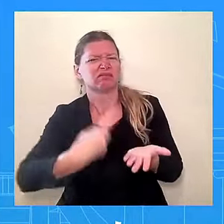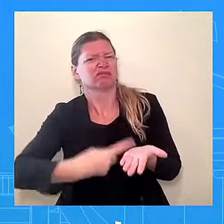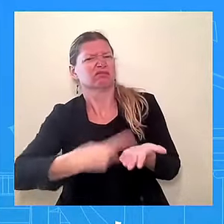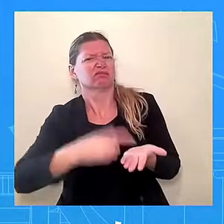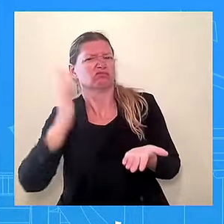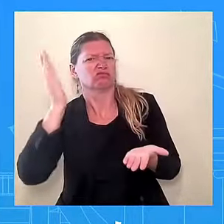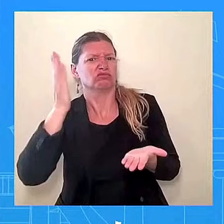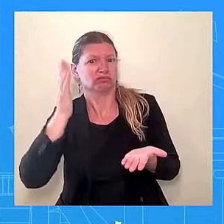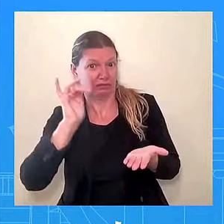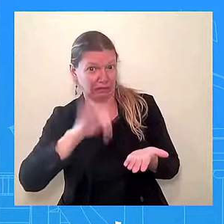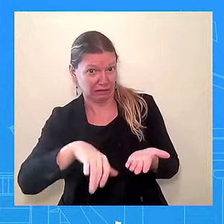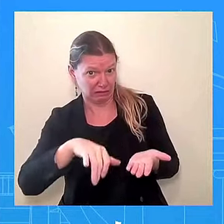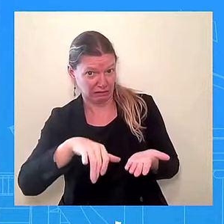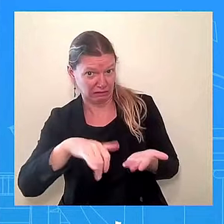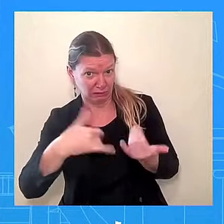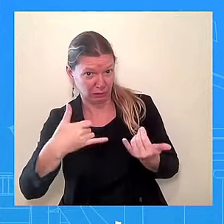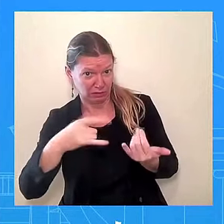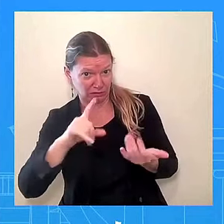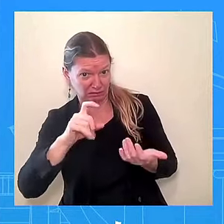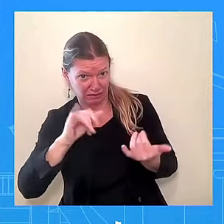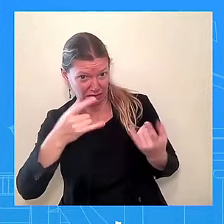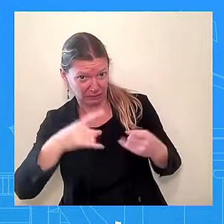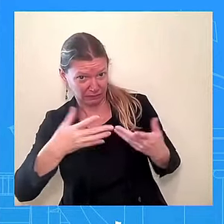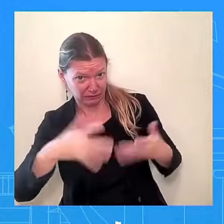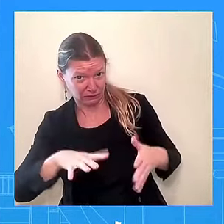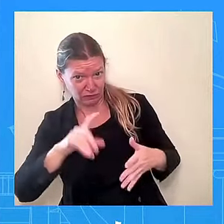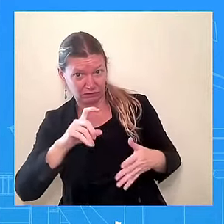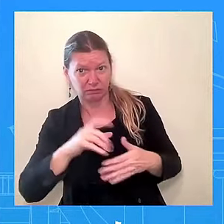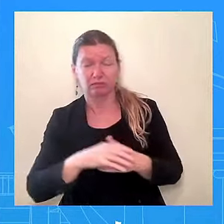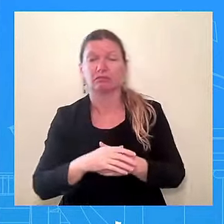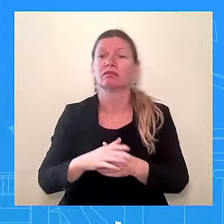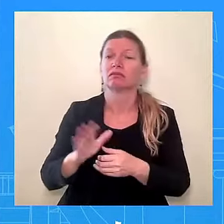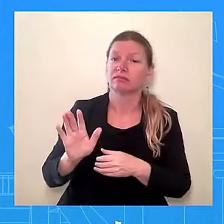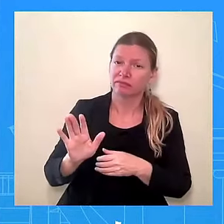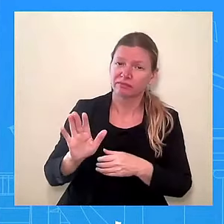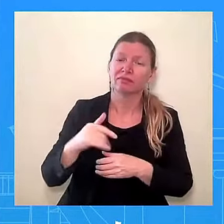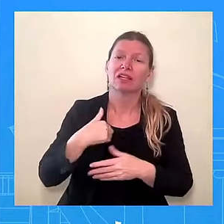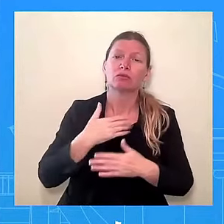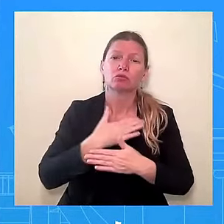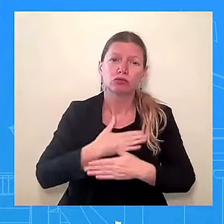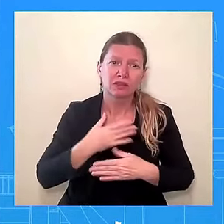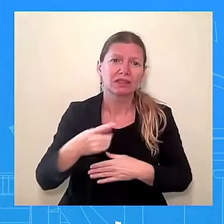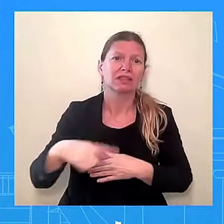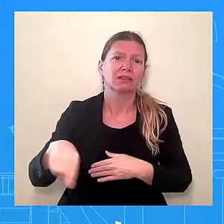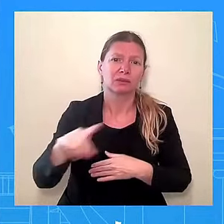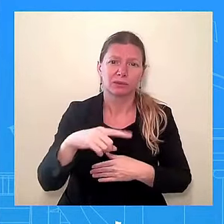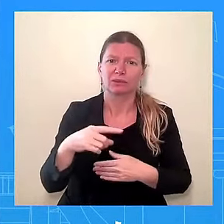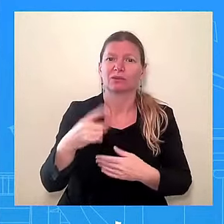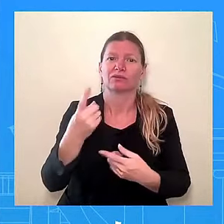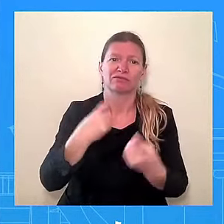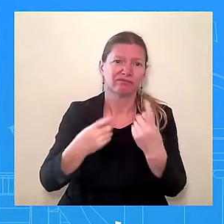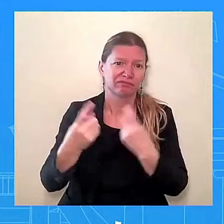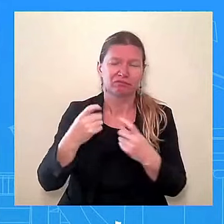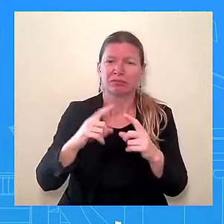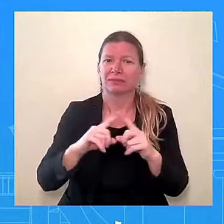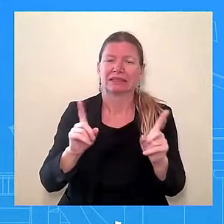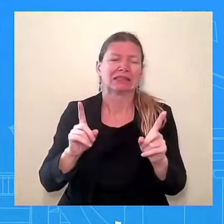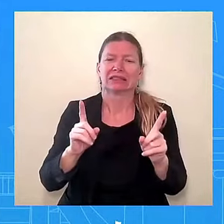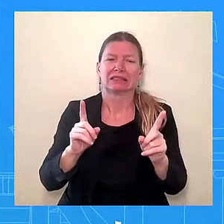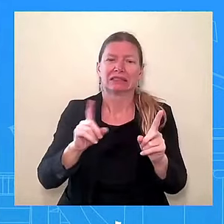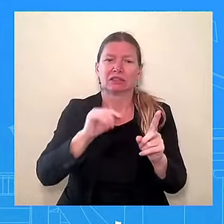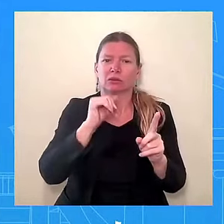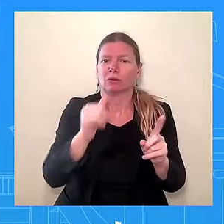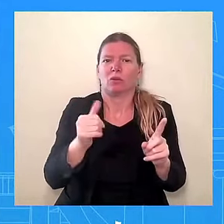all trying. I really do not have more to add to what the President said to your colleagues